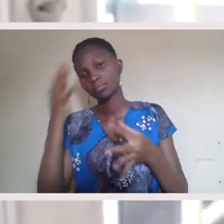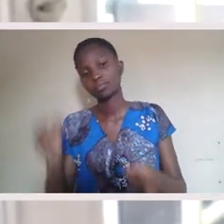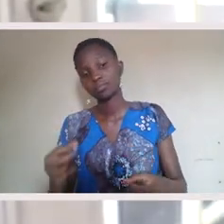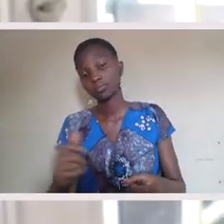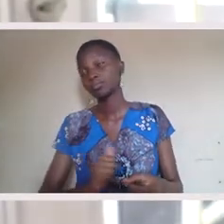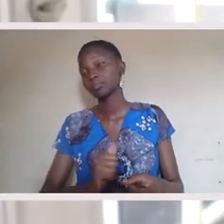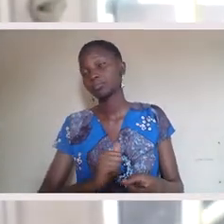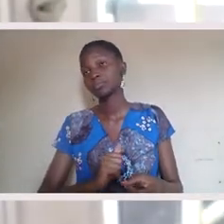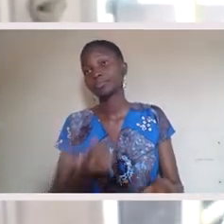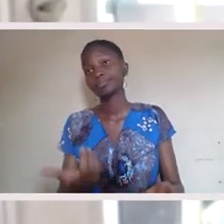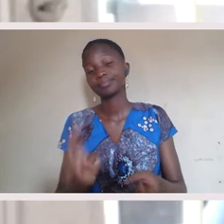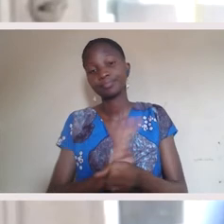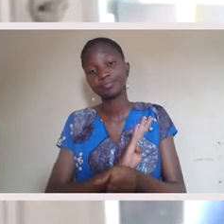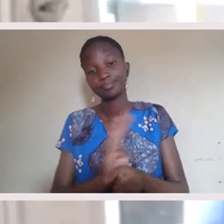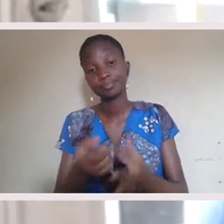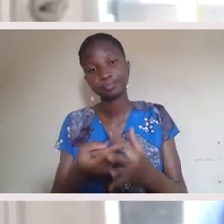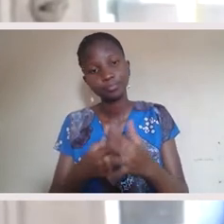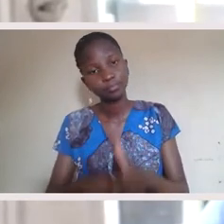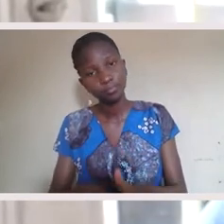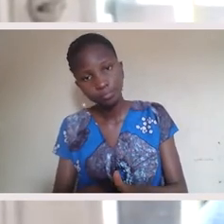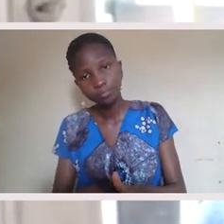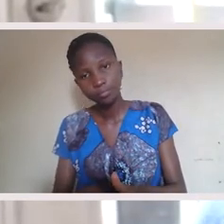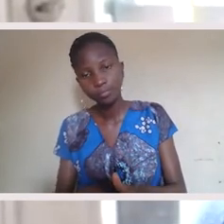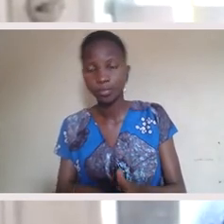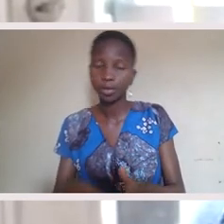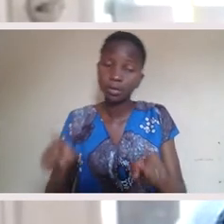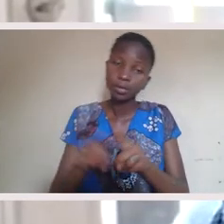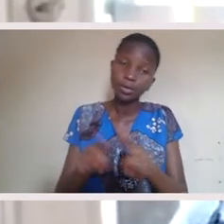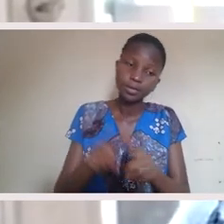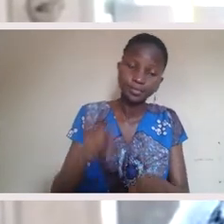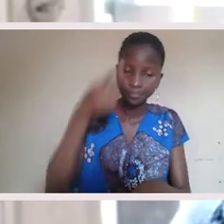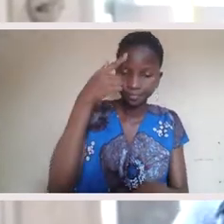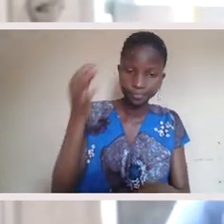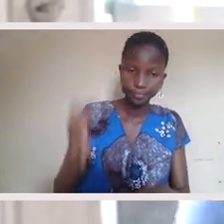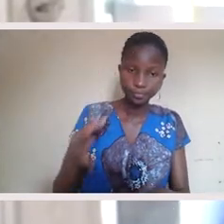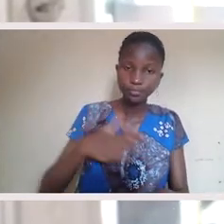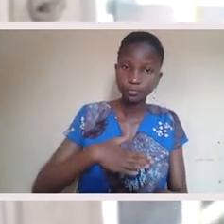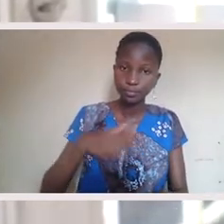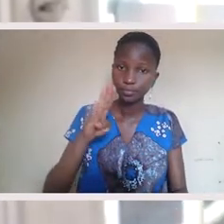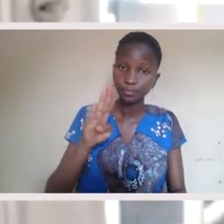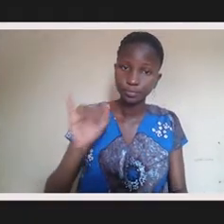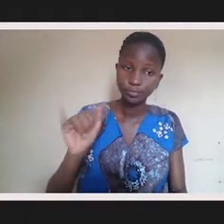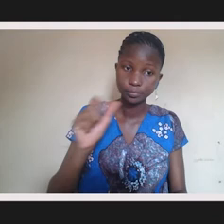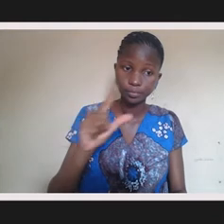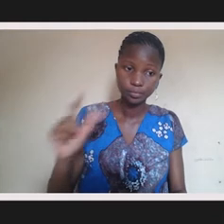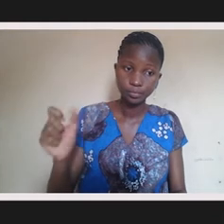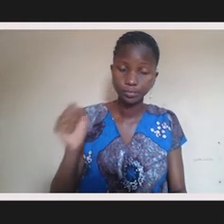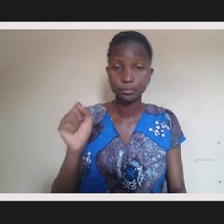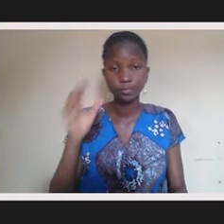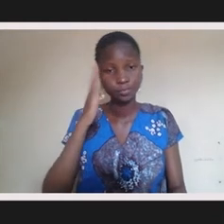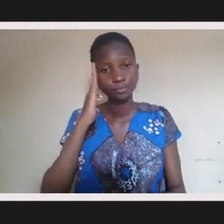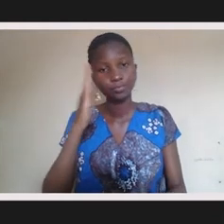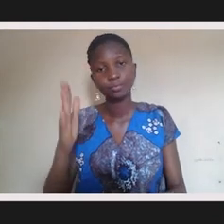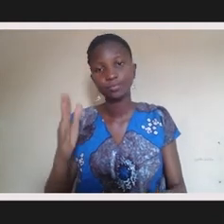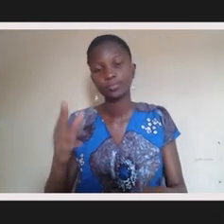salary cut because I'm going to have to make it up in counseling costs anyway. So there